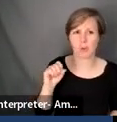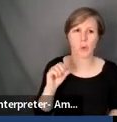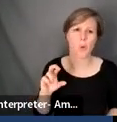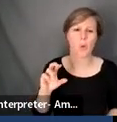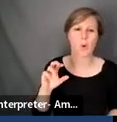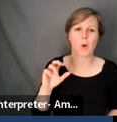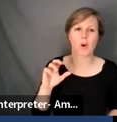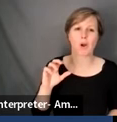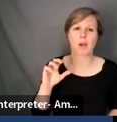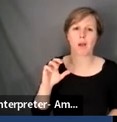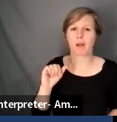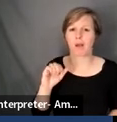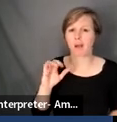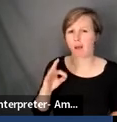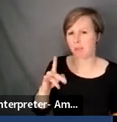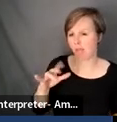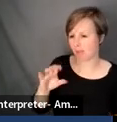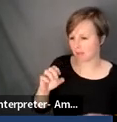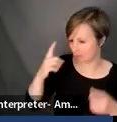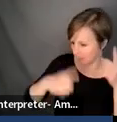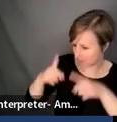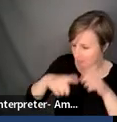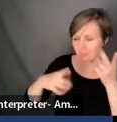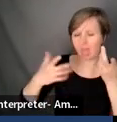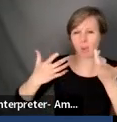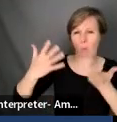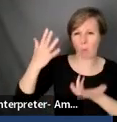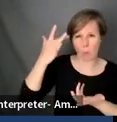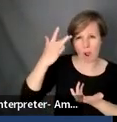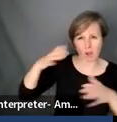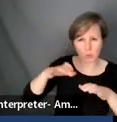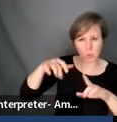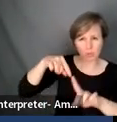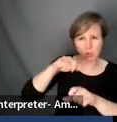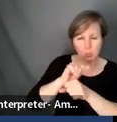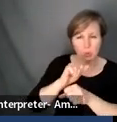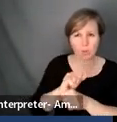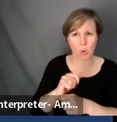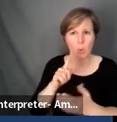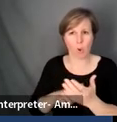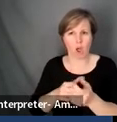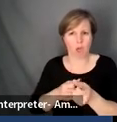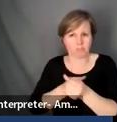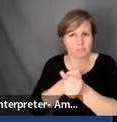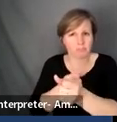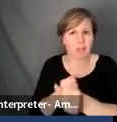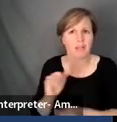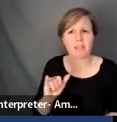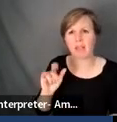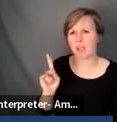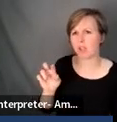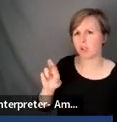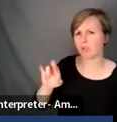remembering why you are doing this work, what drives you. back to what Krishana was saying,